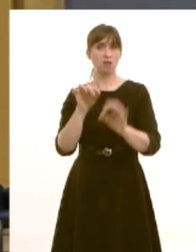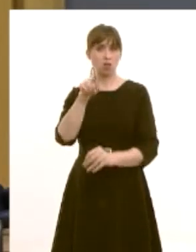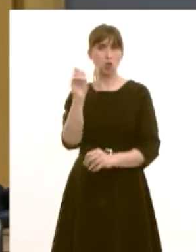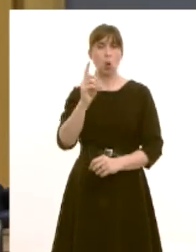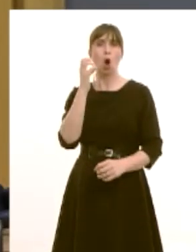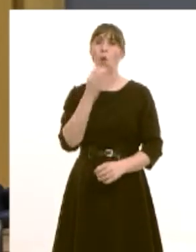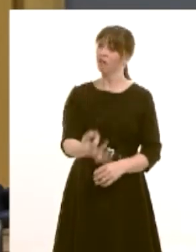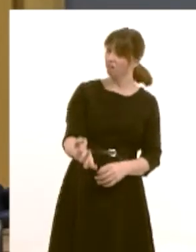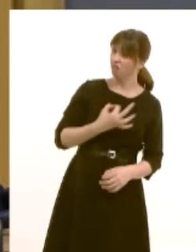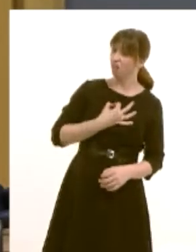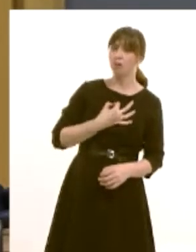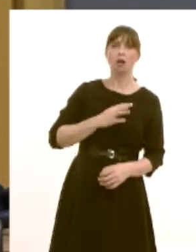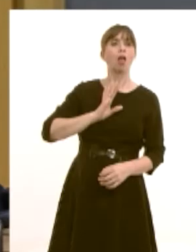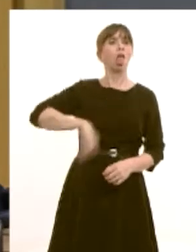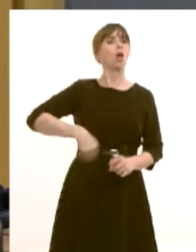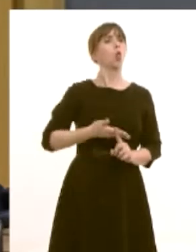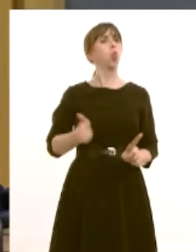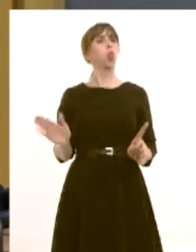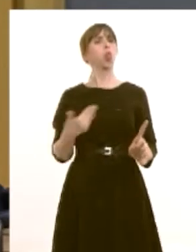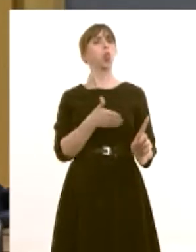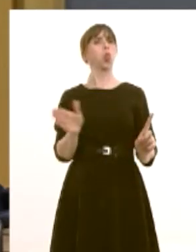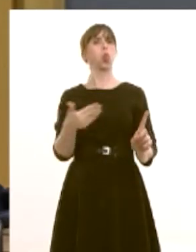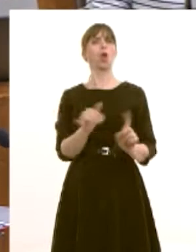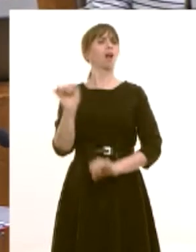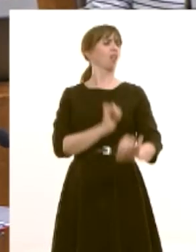evasive that you avoid